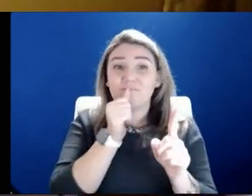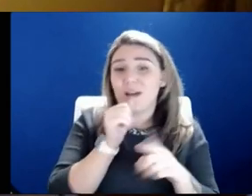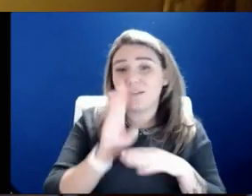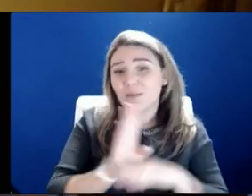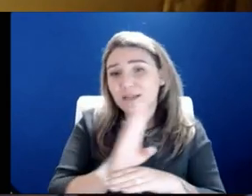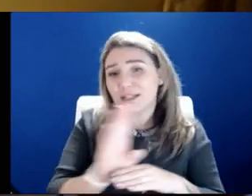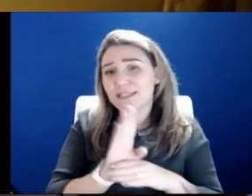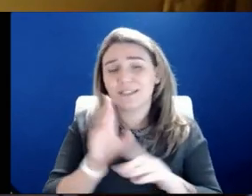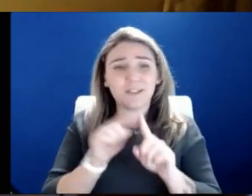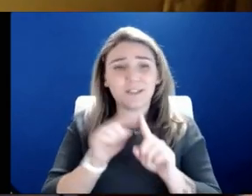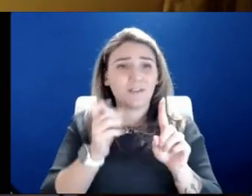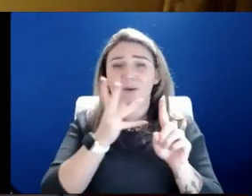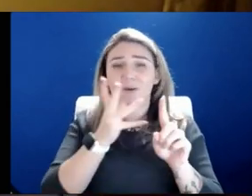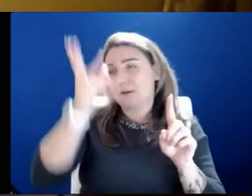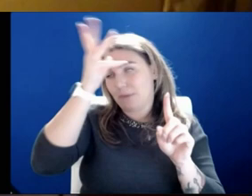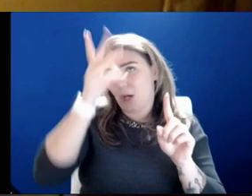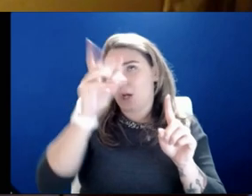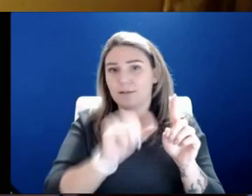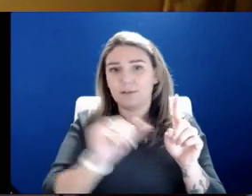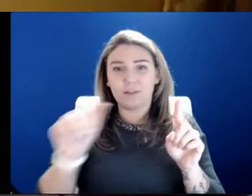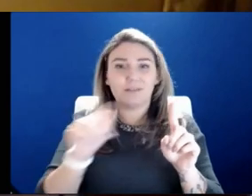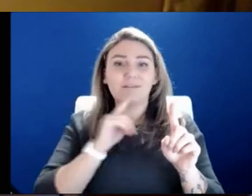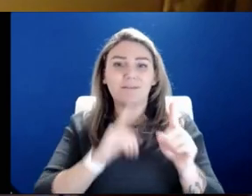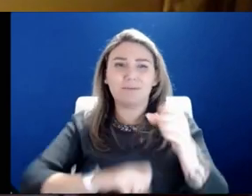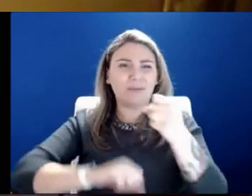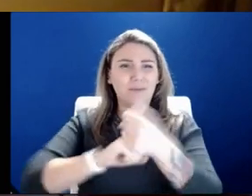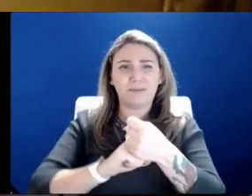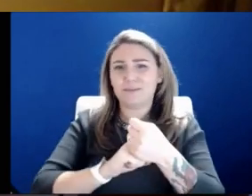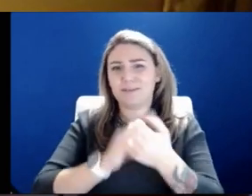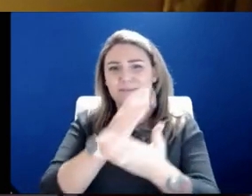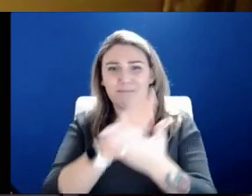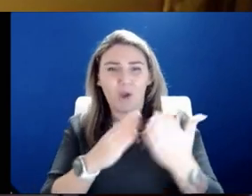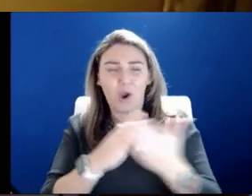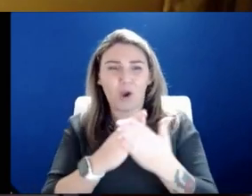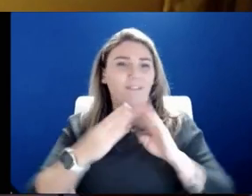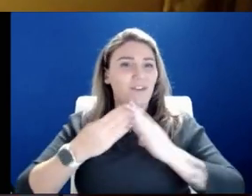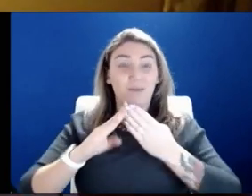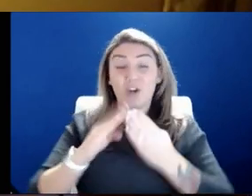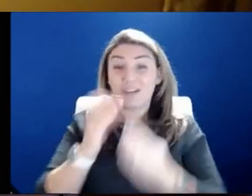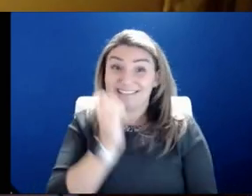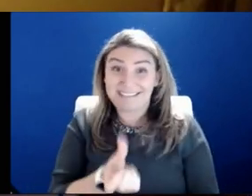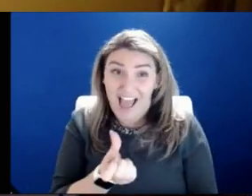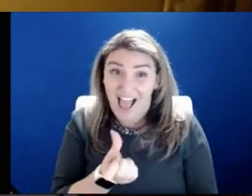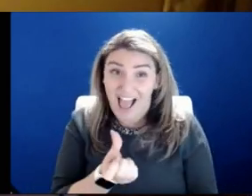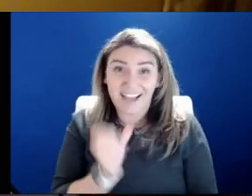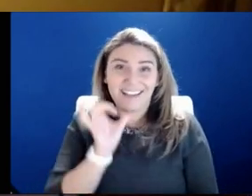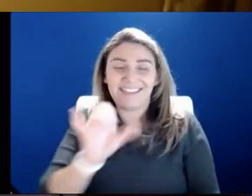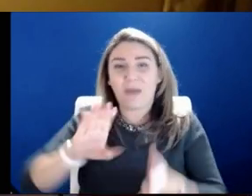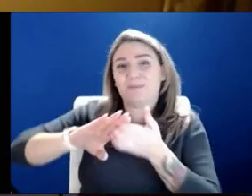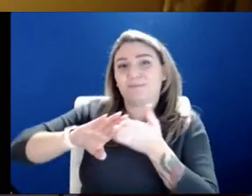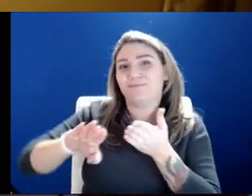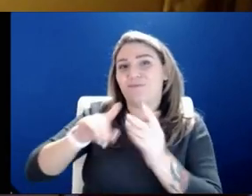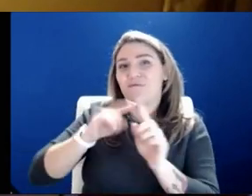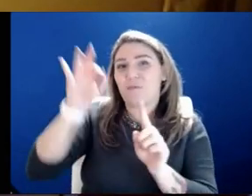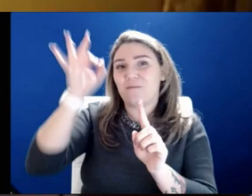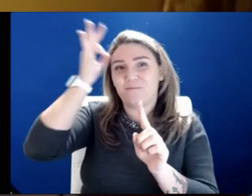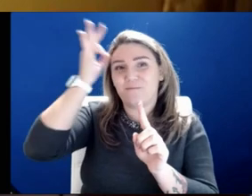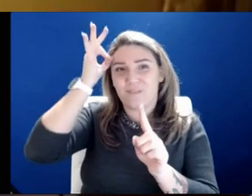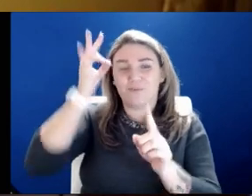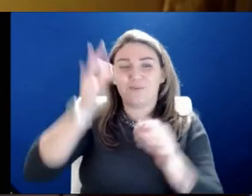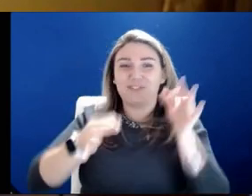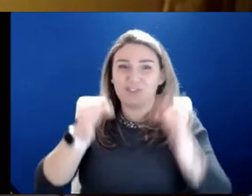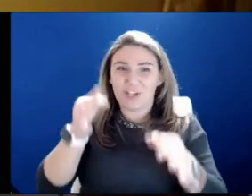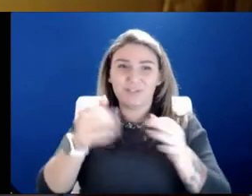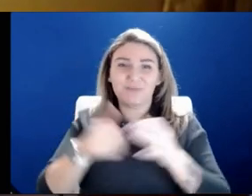from a parent association that purports to represent a part of the community, which it does not. That was also dismissed by a federal judge. And so